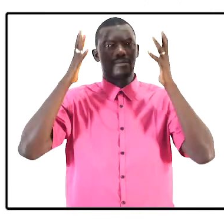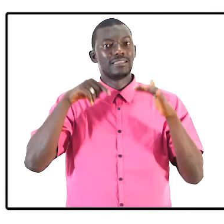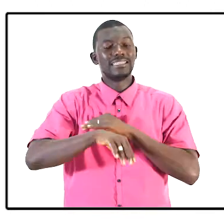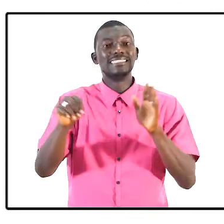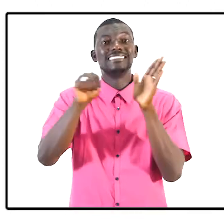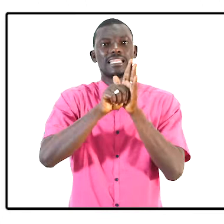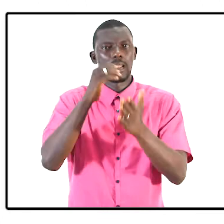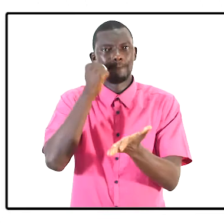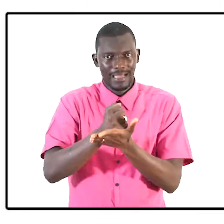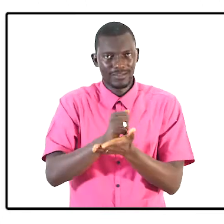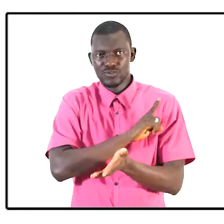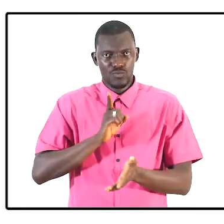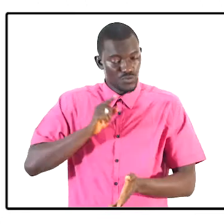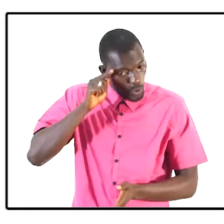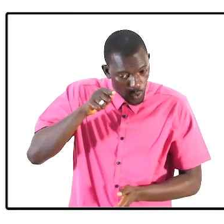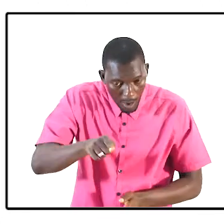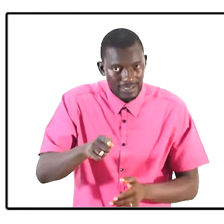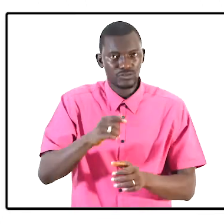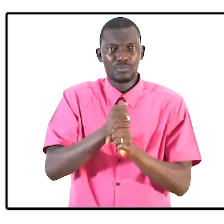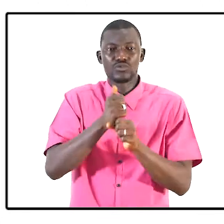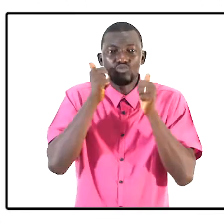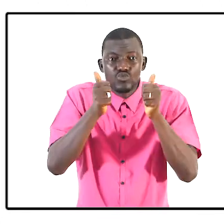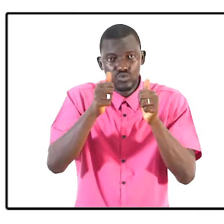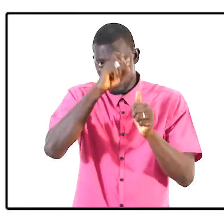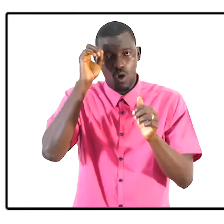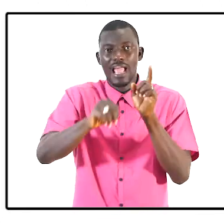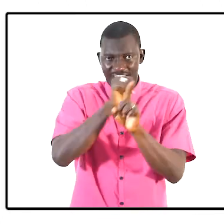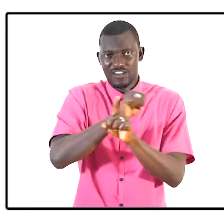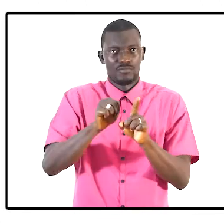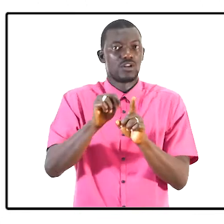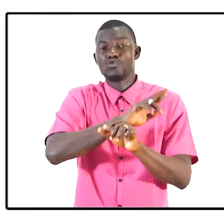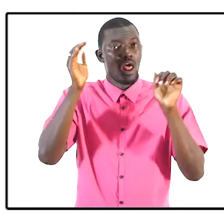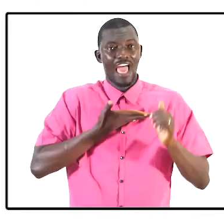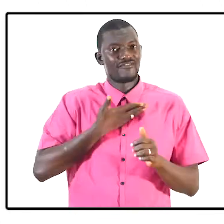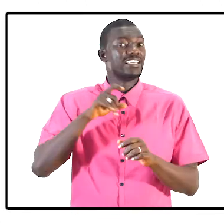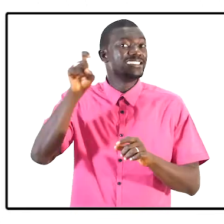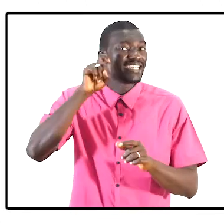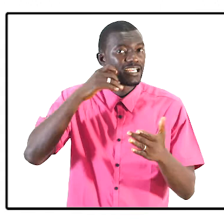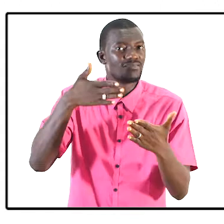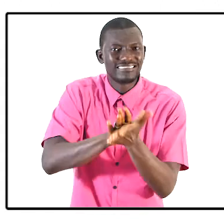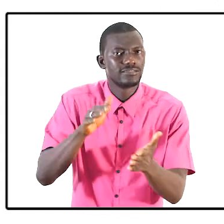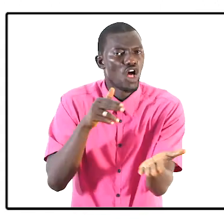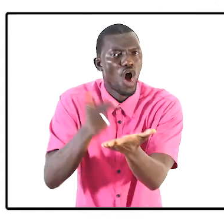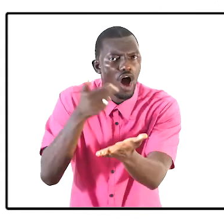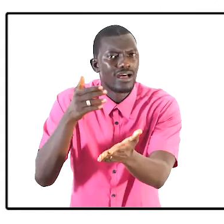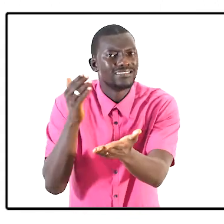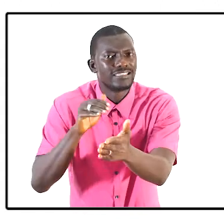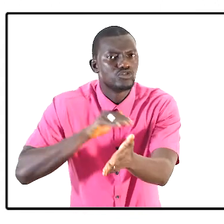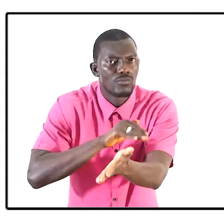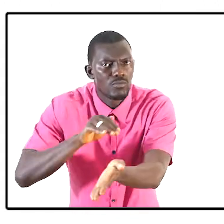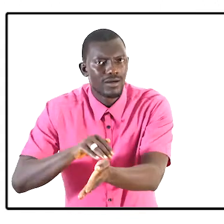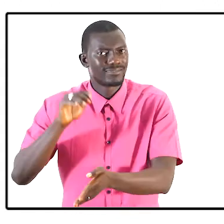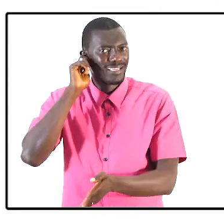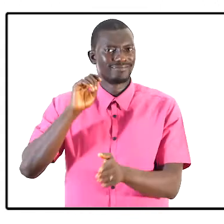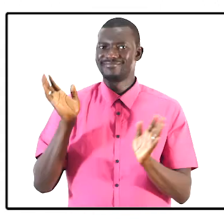committed to creating work environment that is free of sexual and gender-based violence. My message to